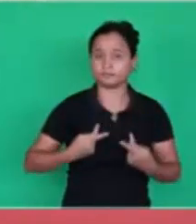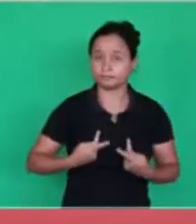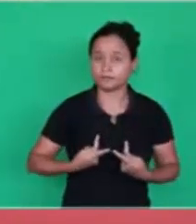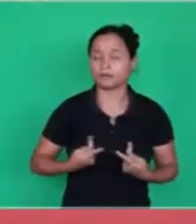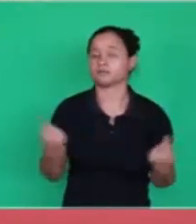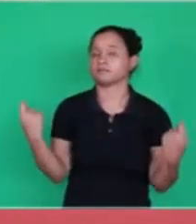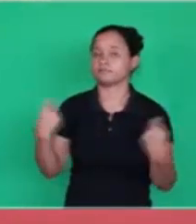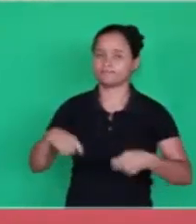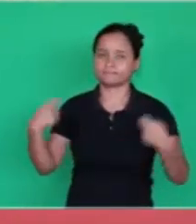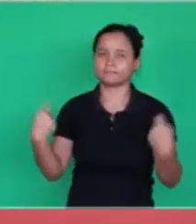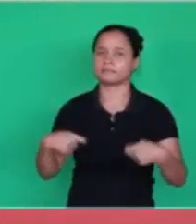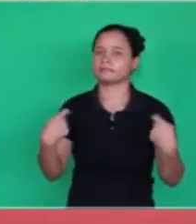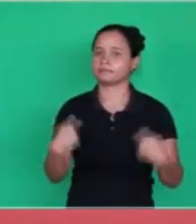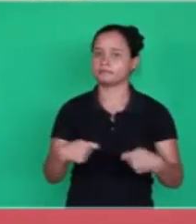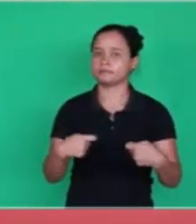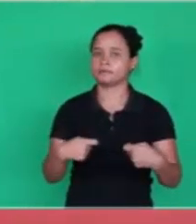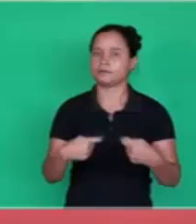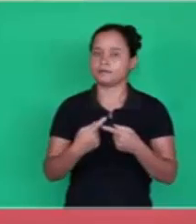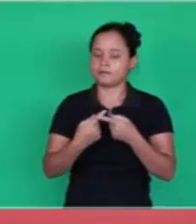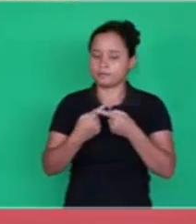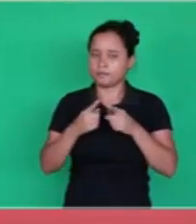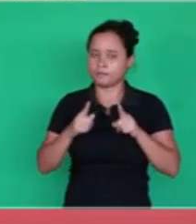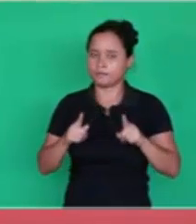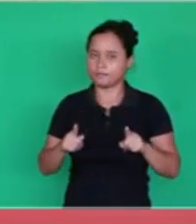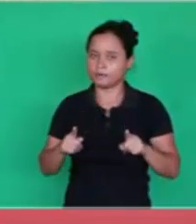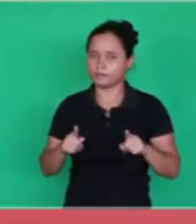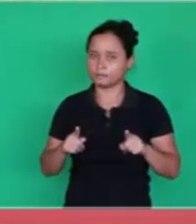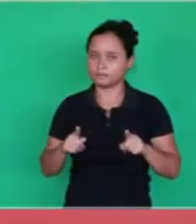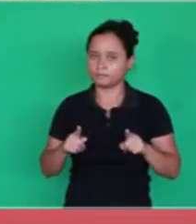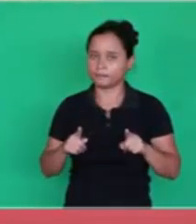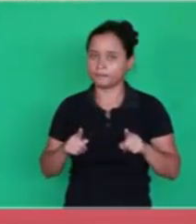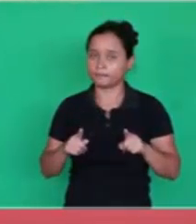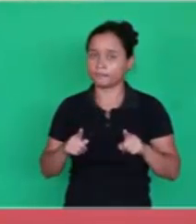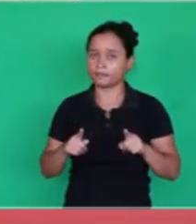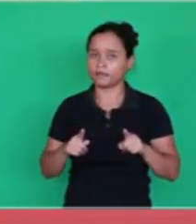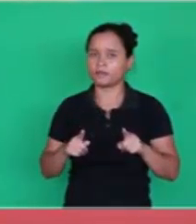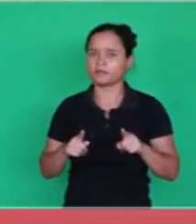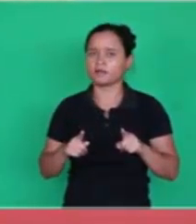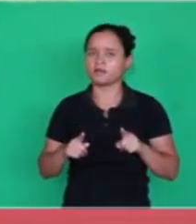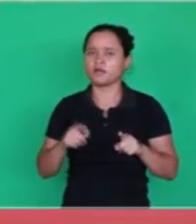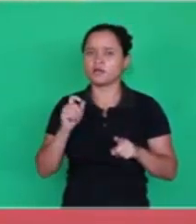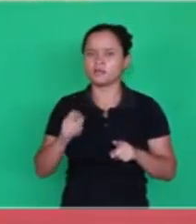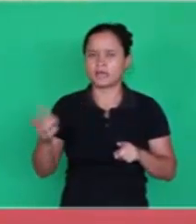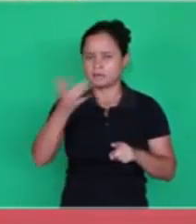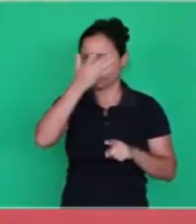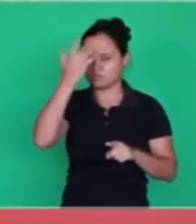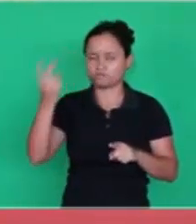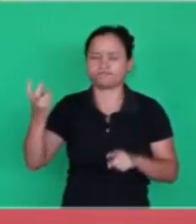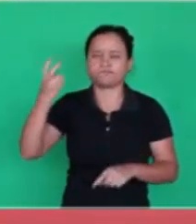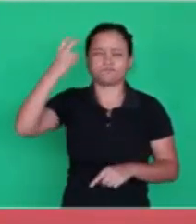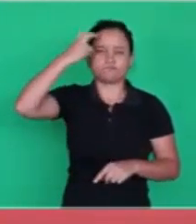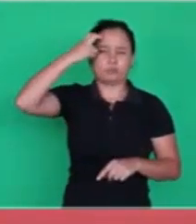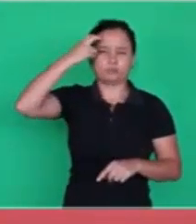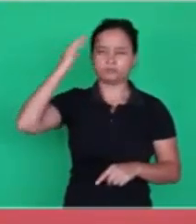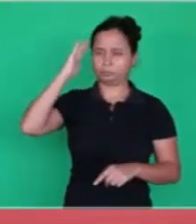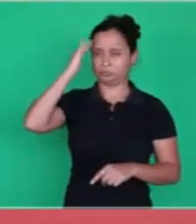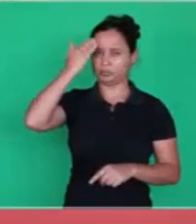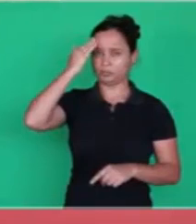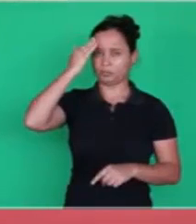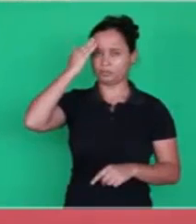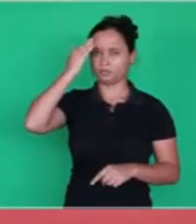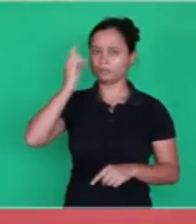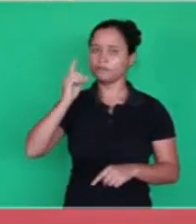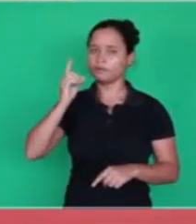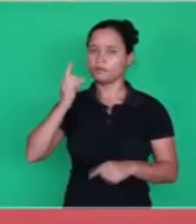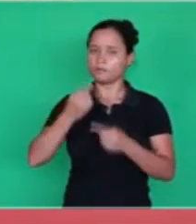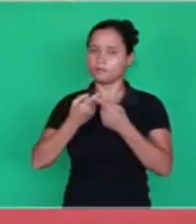But it's the one that the Lord, it wasn't the wise or known, it was to the babes that